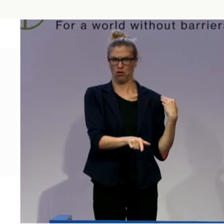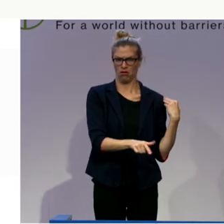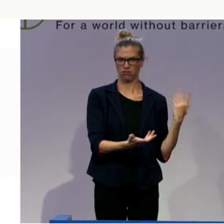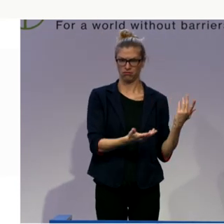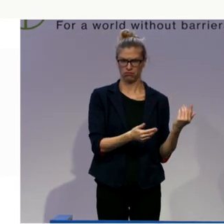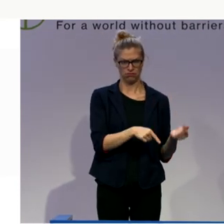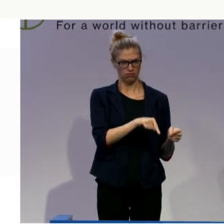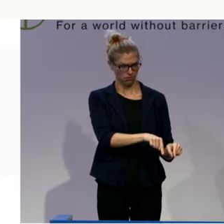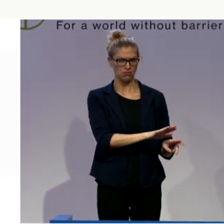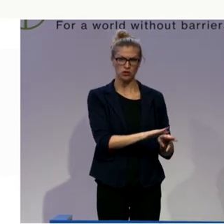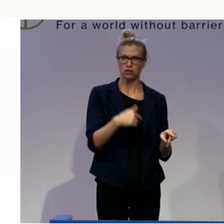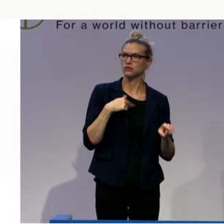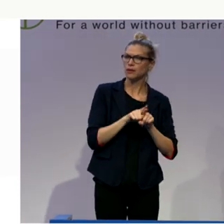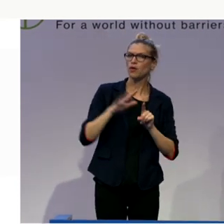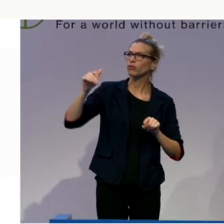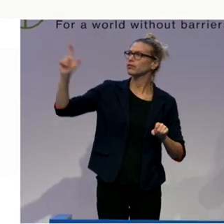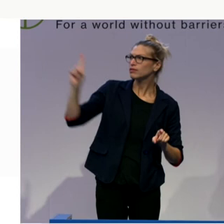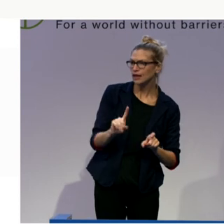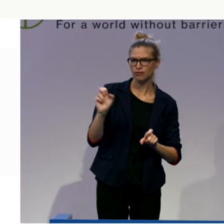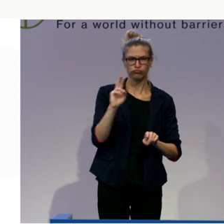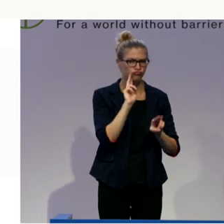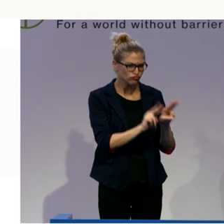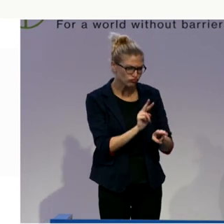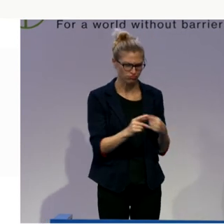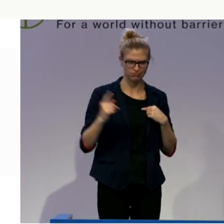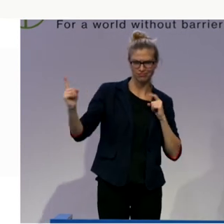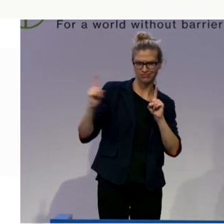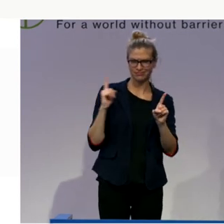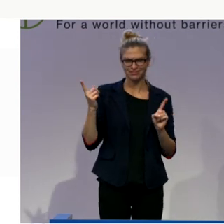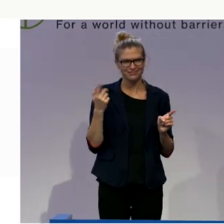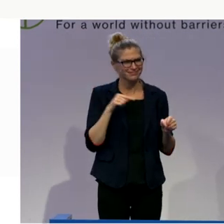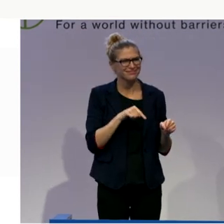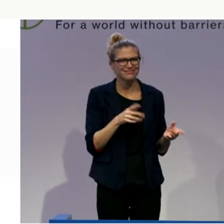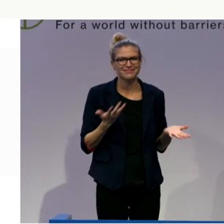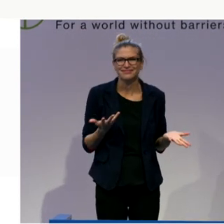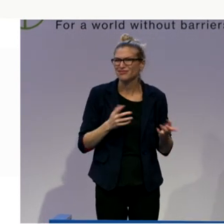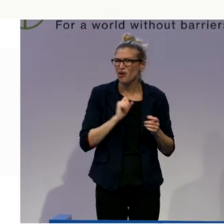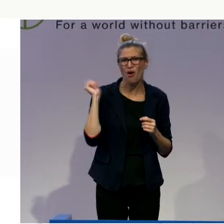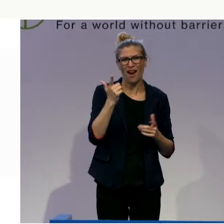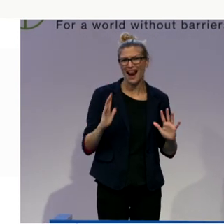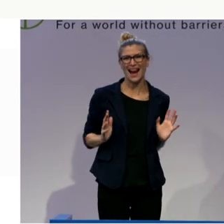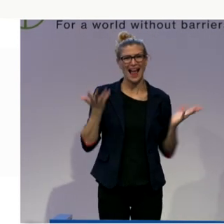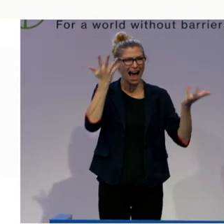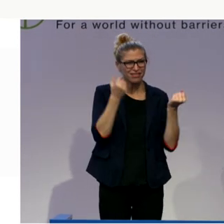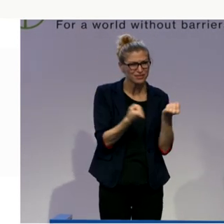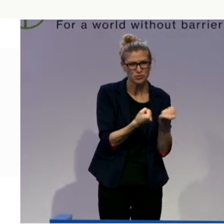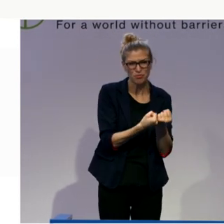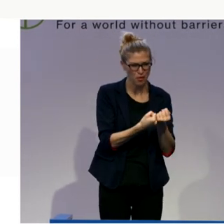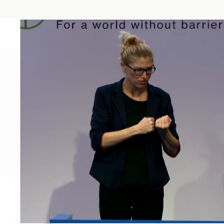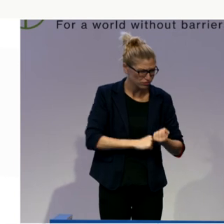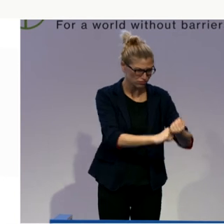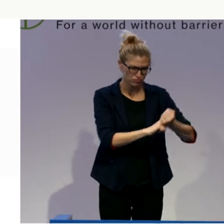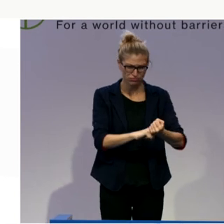support me and to take over these charges I would have to support my own children. So, you understand what I mean. So, we